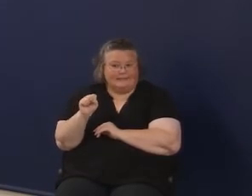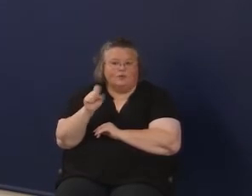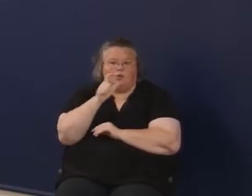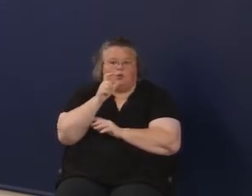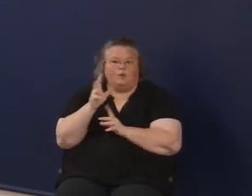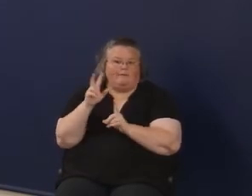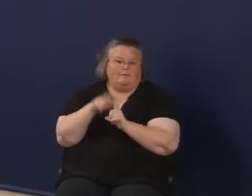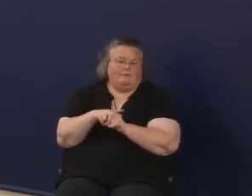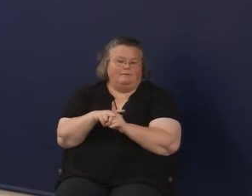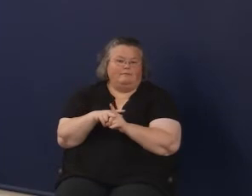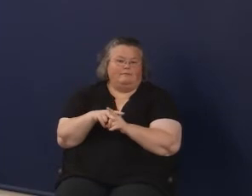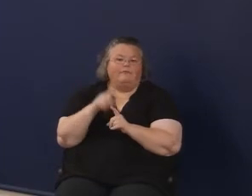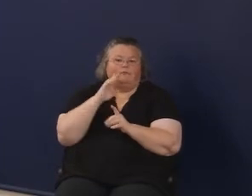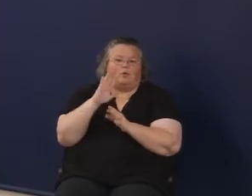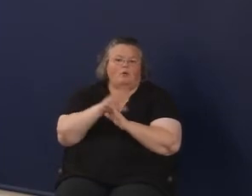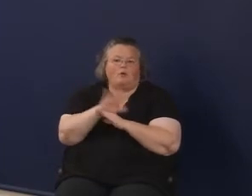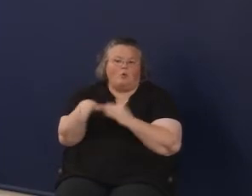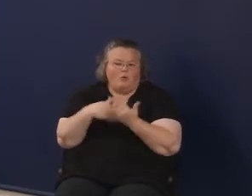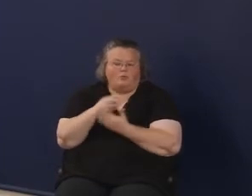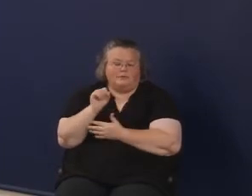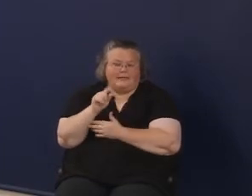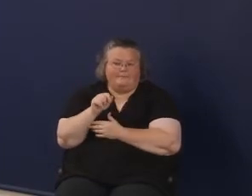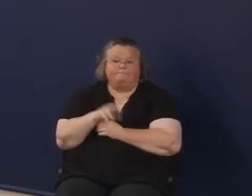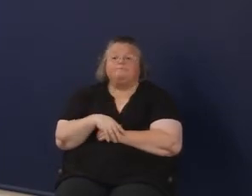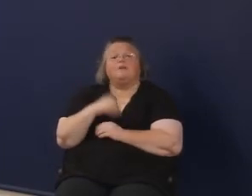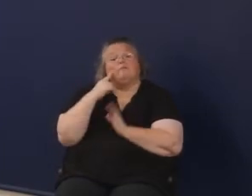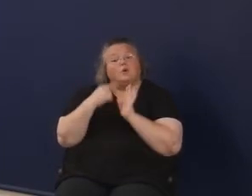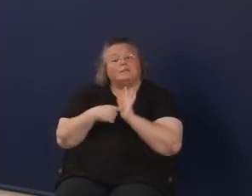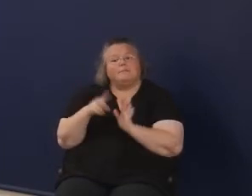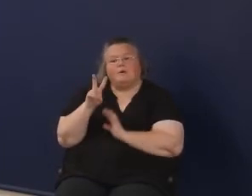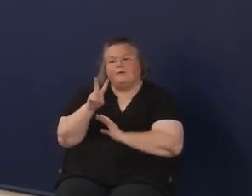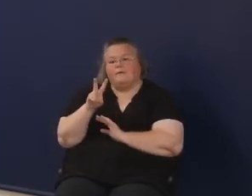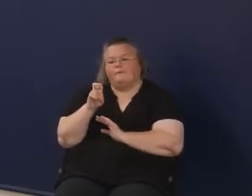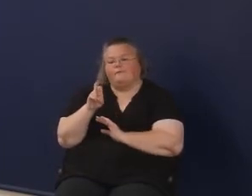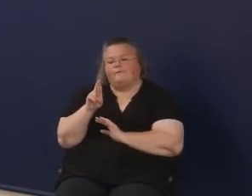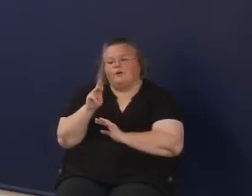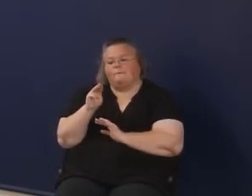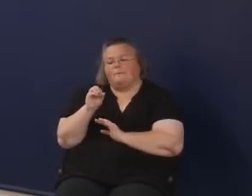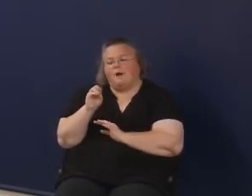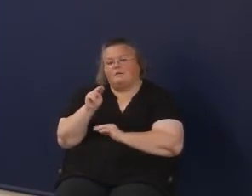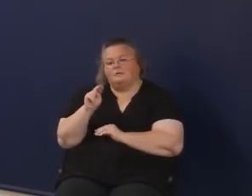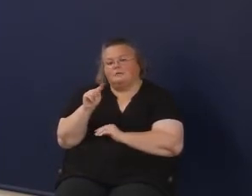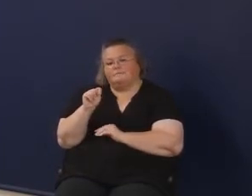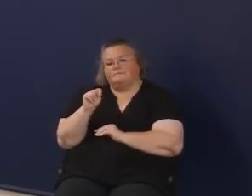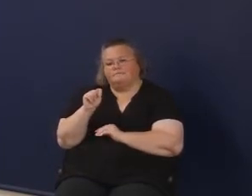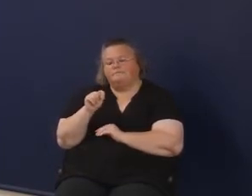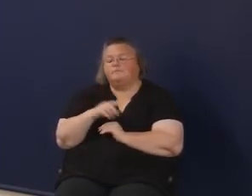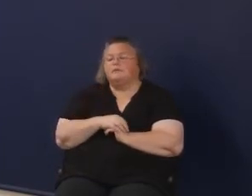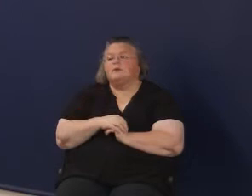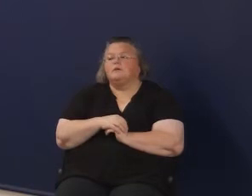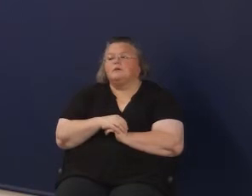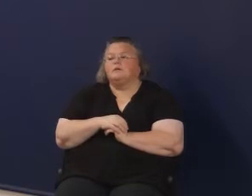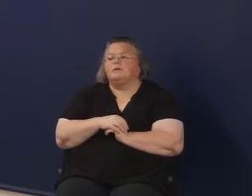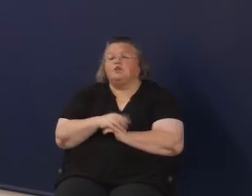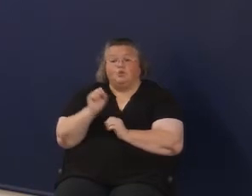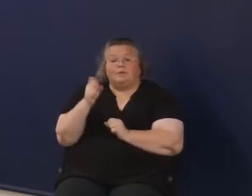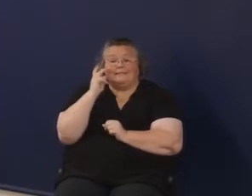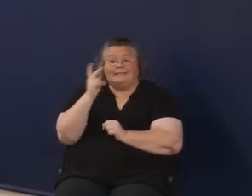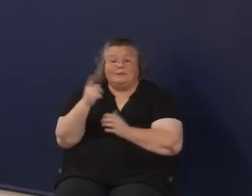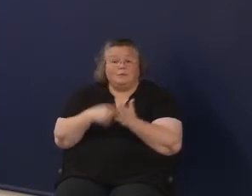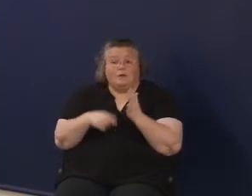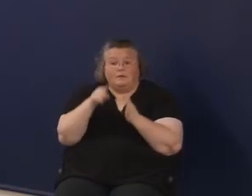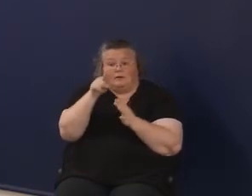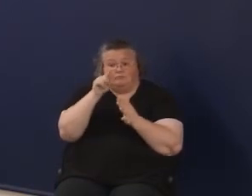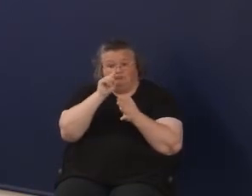state level. So here is Vermont's portrait of a graduate. We'll just linger on this one for a minute. You can see what they're doing. So they're